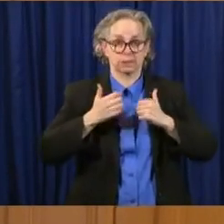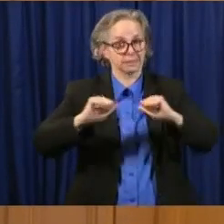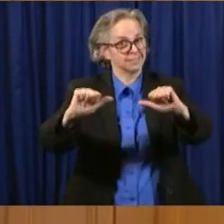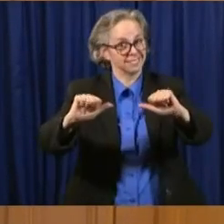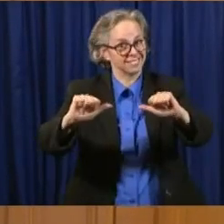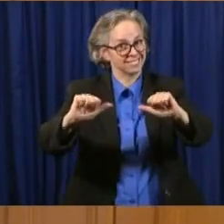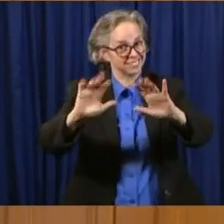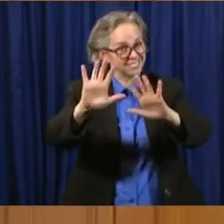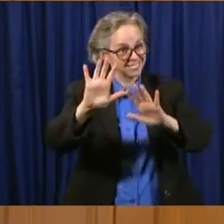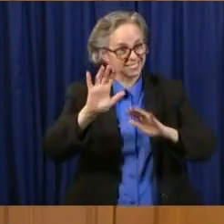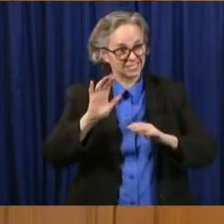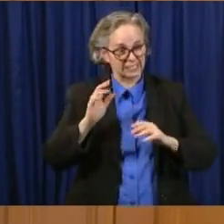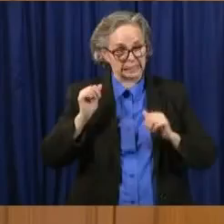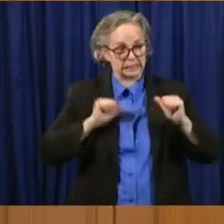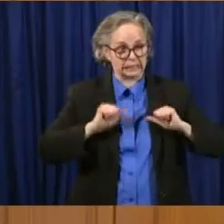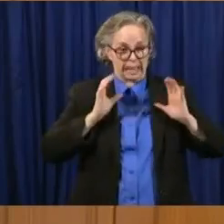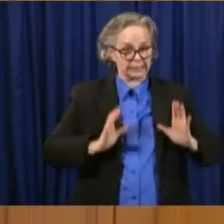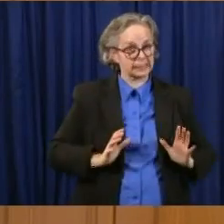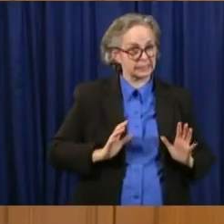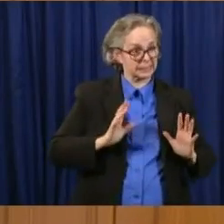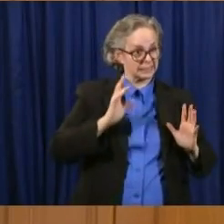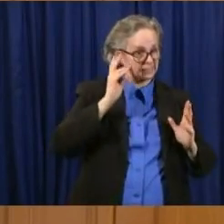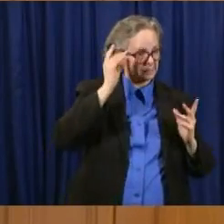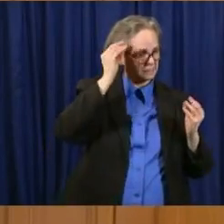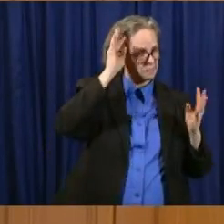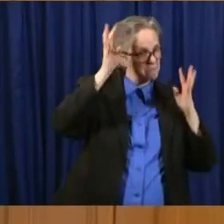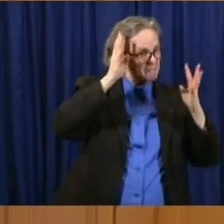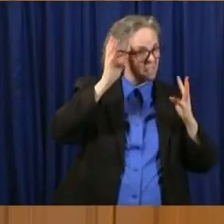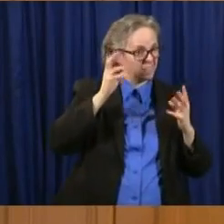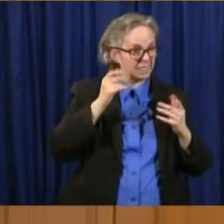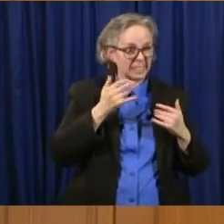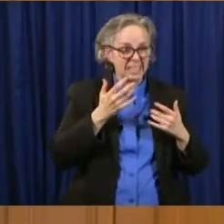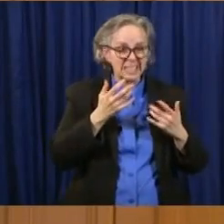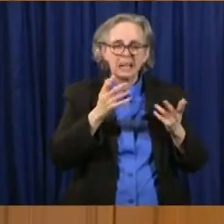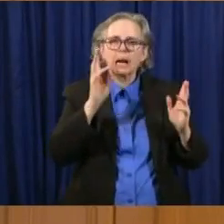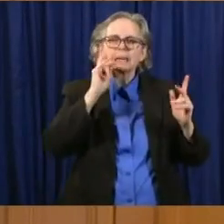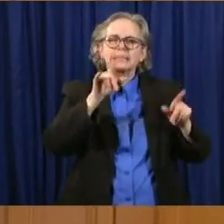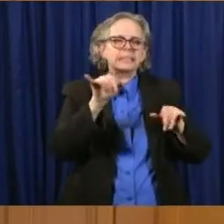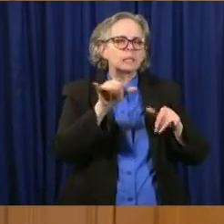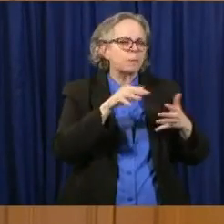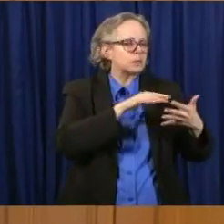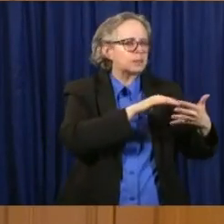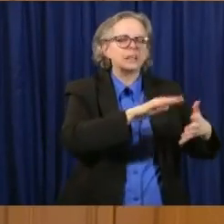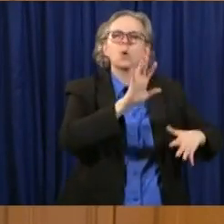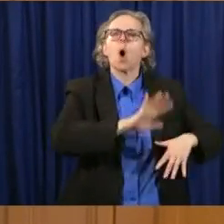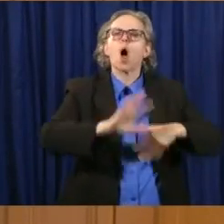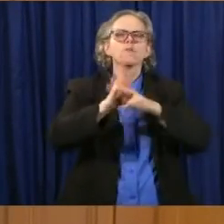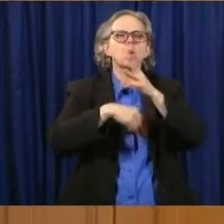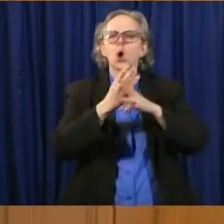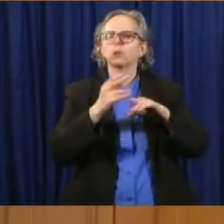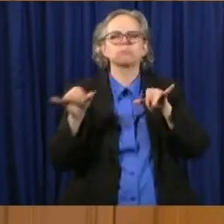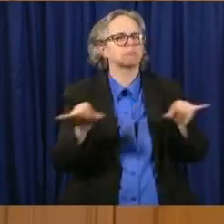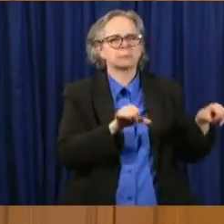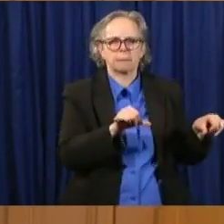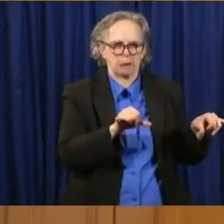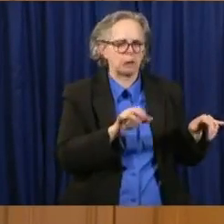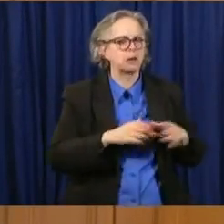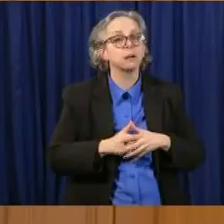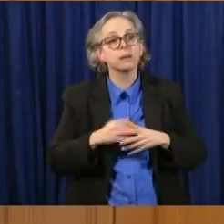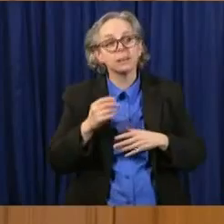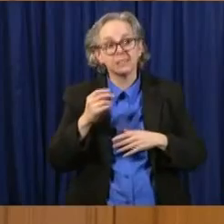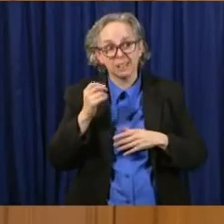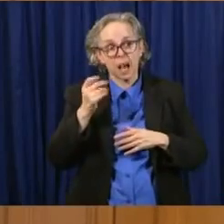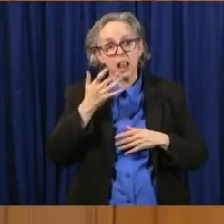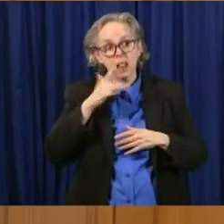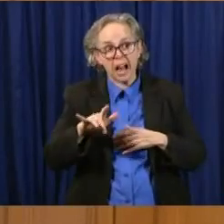all over the world. These sorts of studies are going on. And we're very blessed that we have great scientists, both at Ohio State,